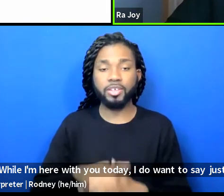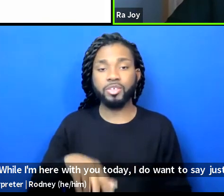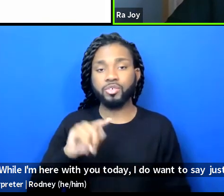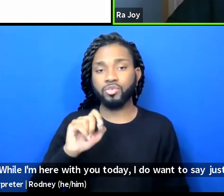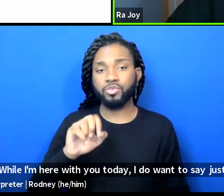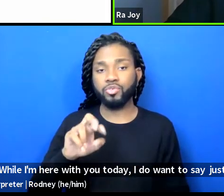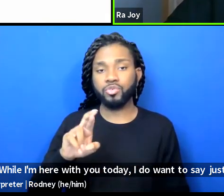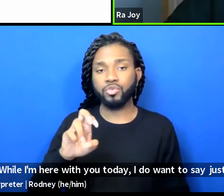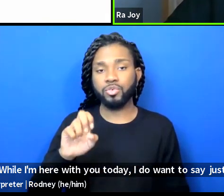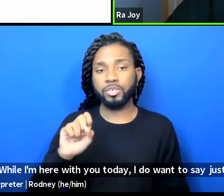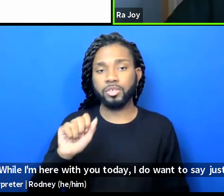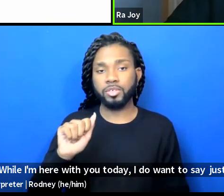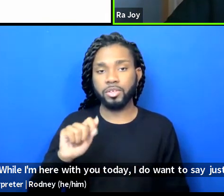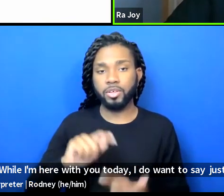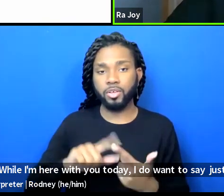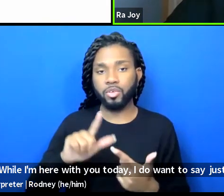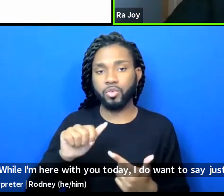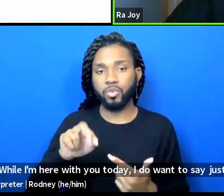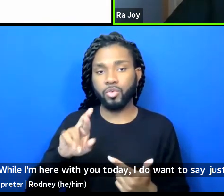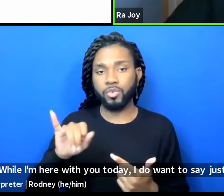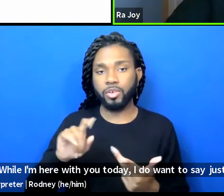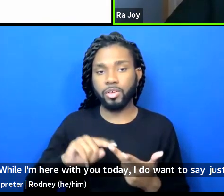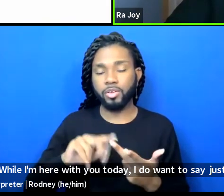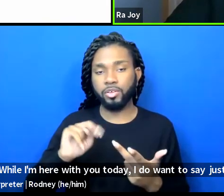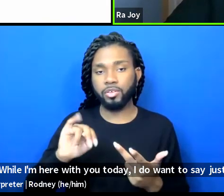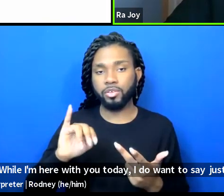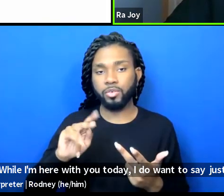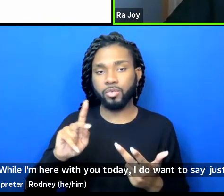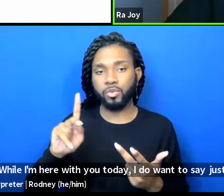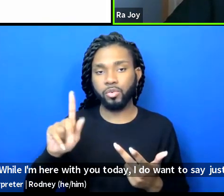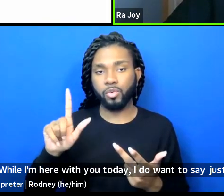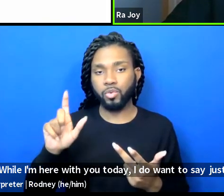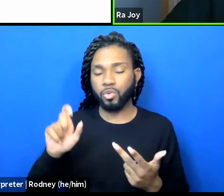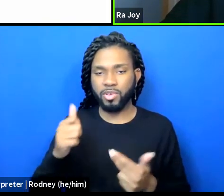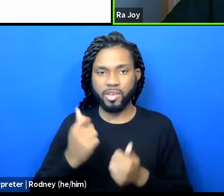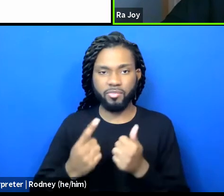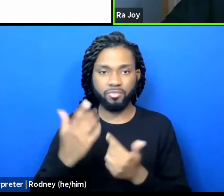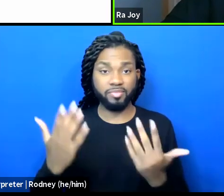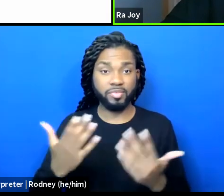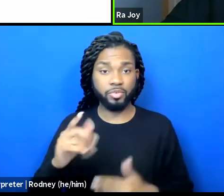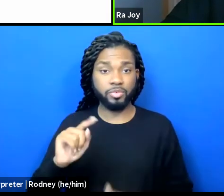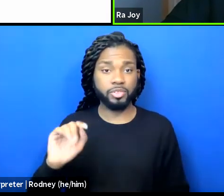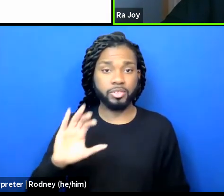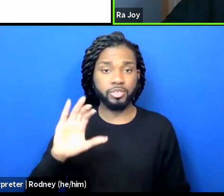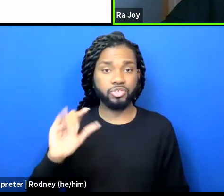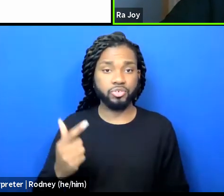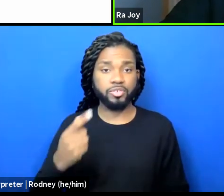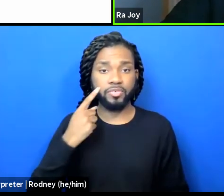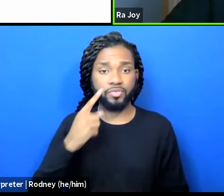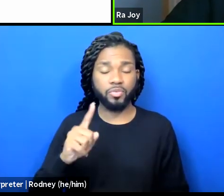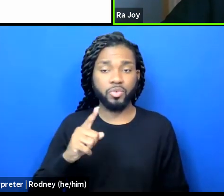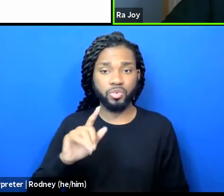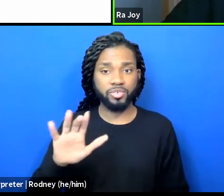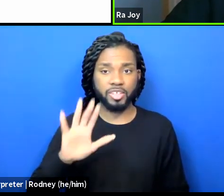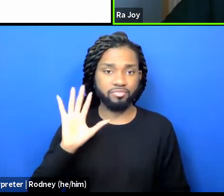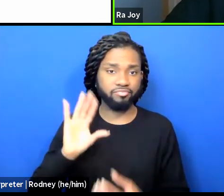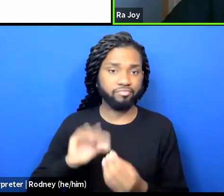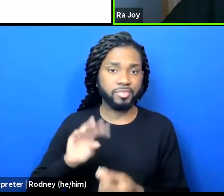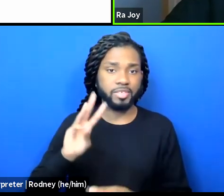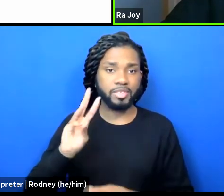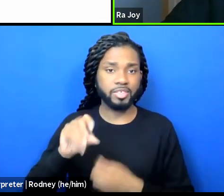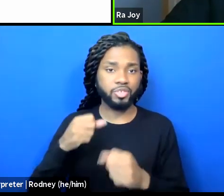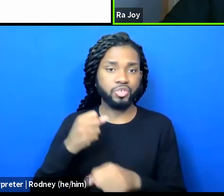Lori, Nicole, and everybody at TCG for 60 years of